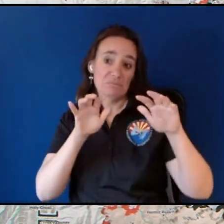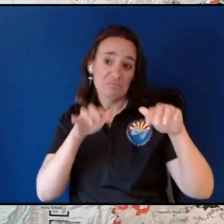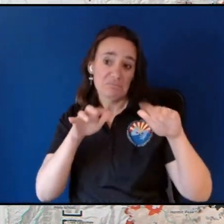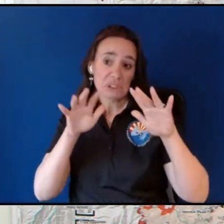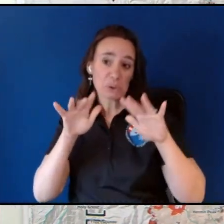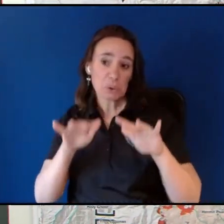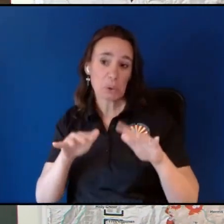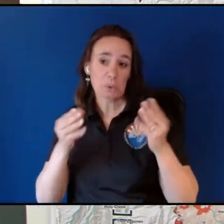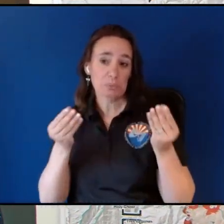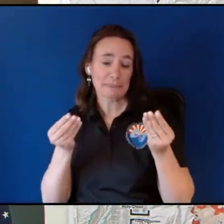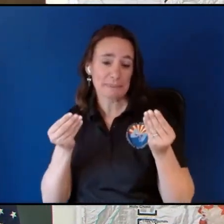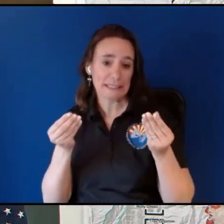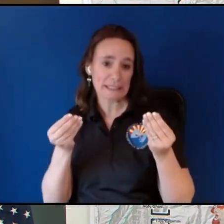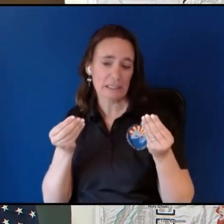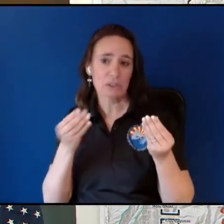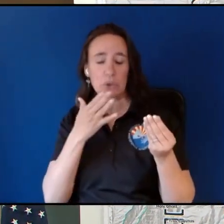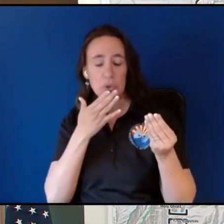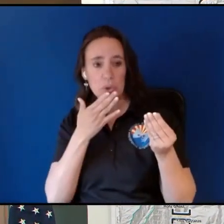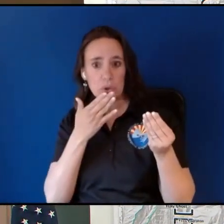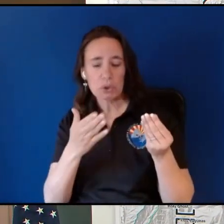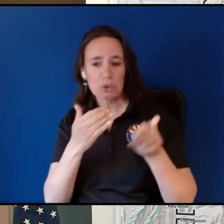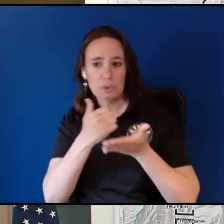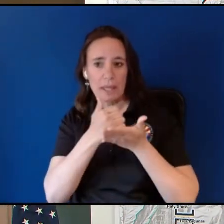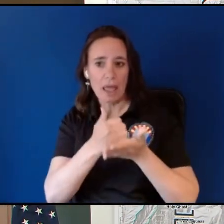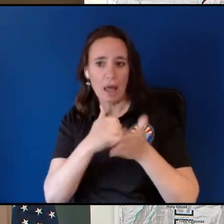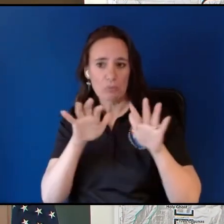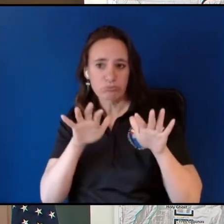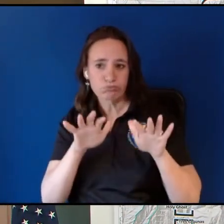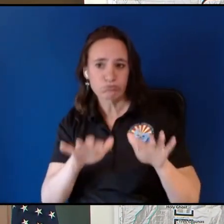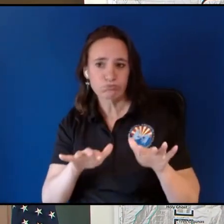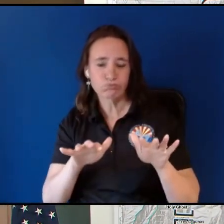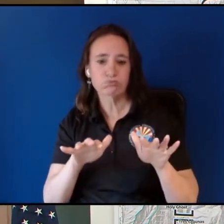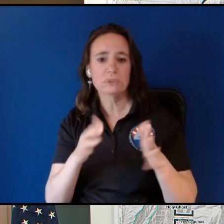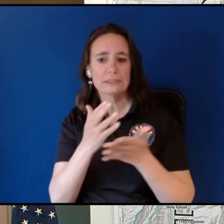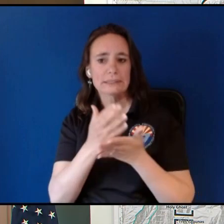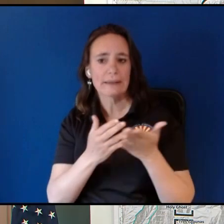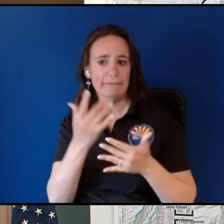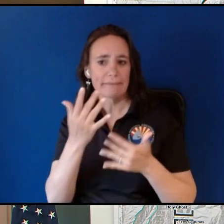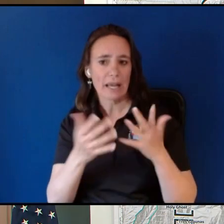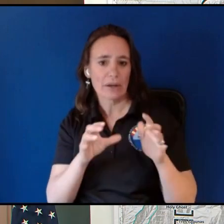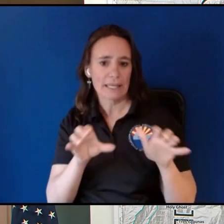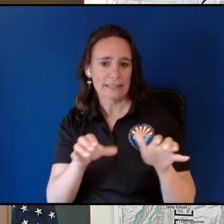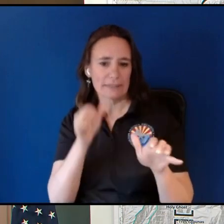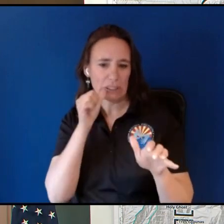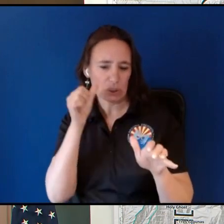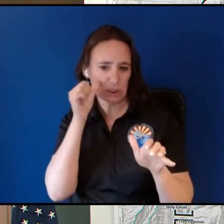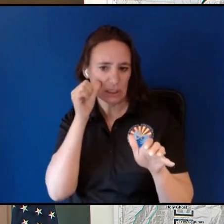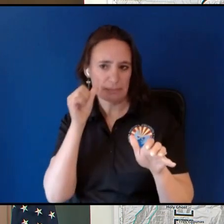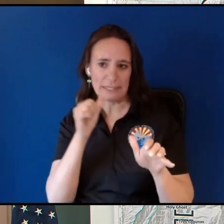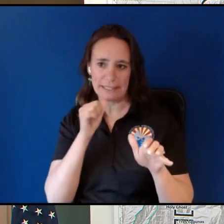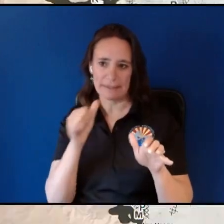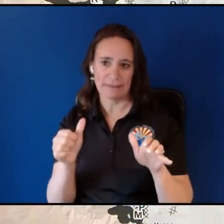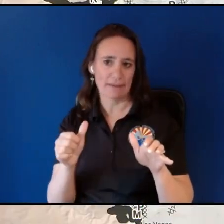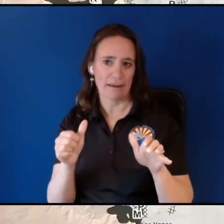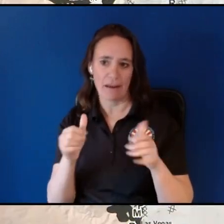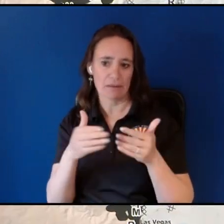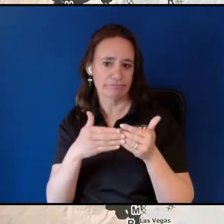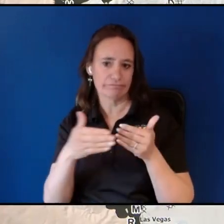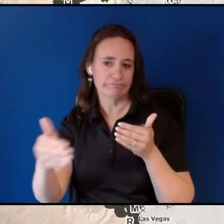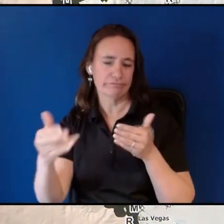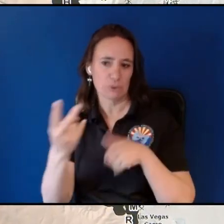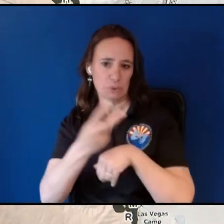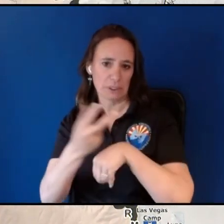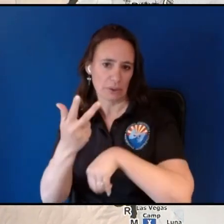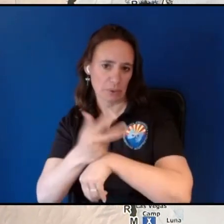good to mitigate fire activity yesterday but isn't really going to do much to mitigate things moving forward for that